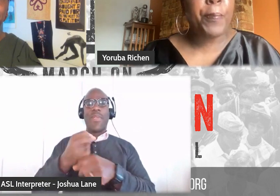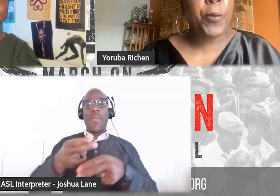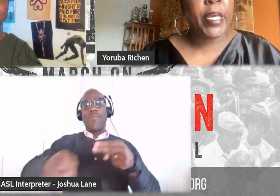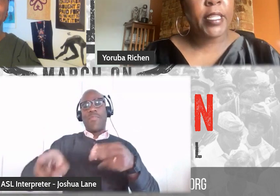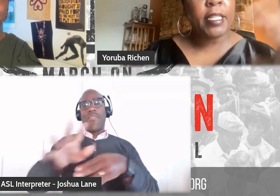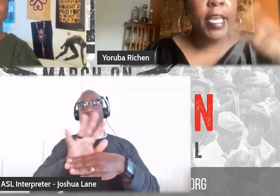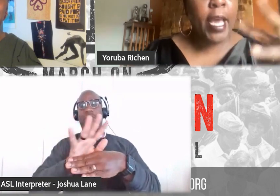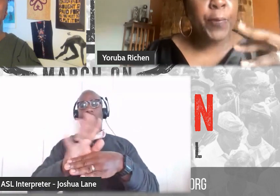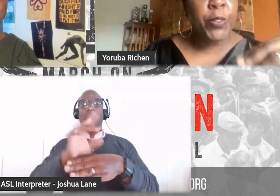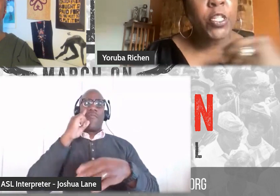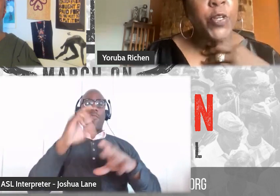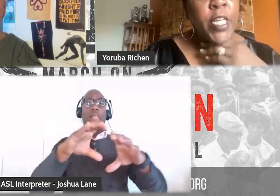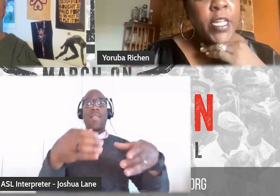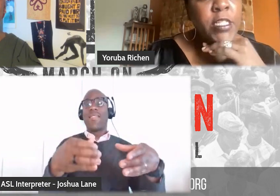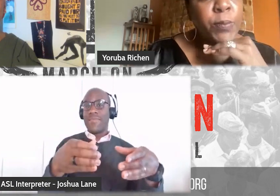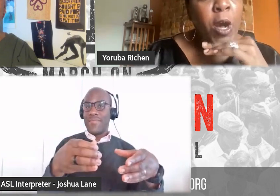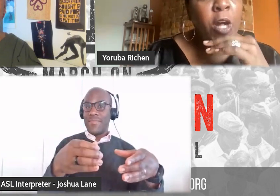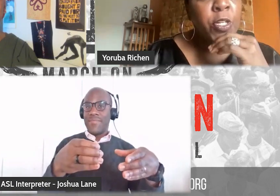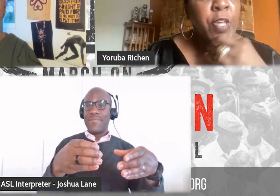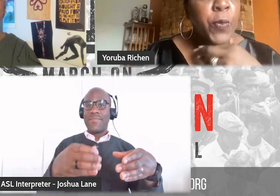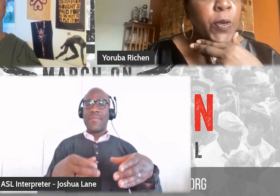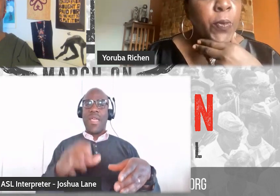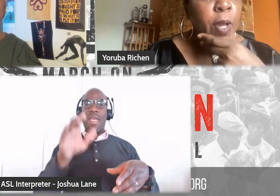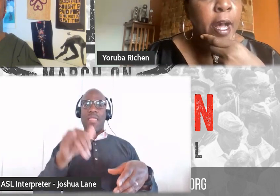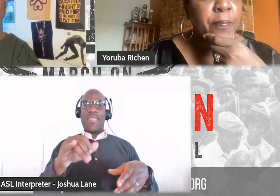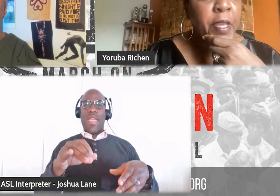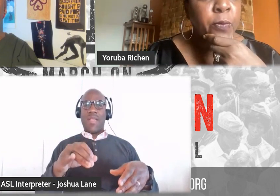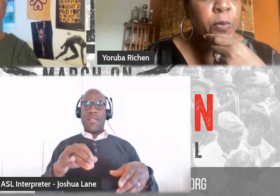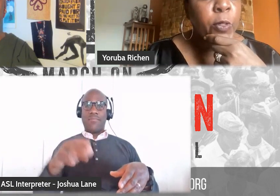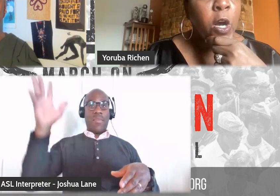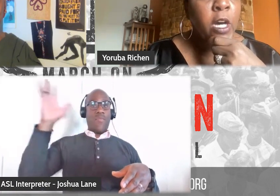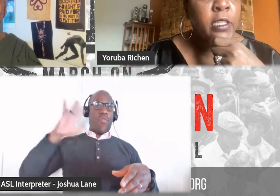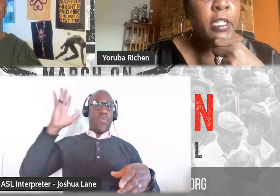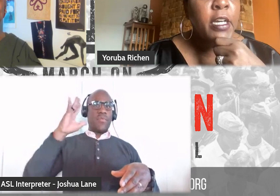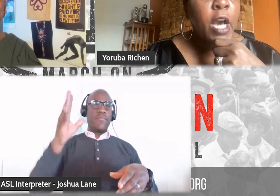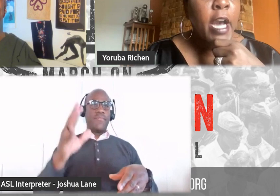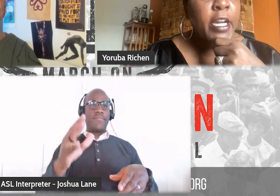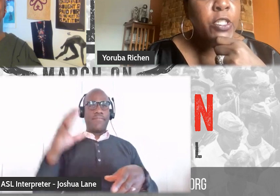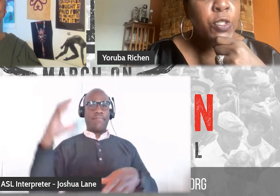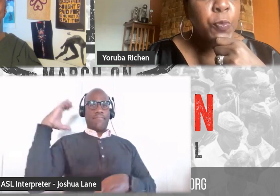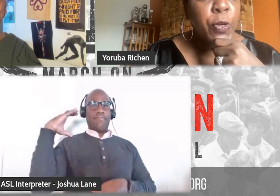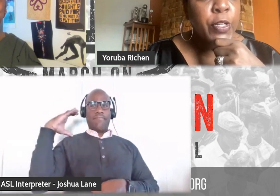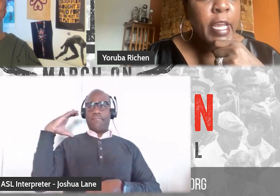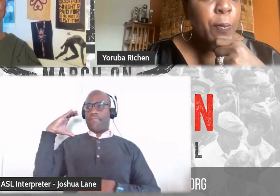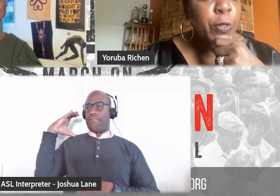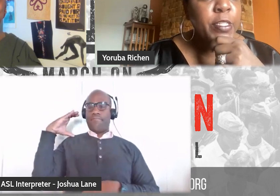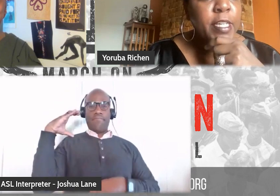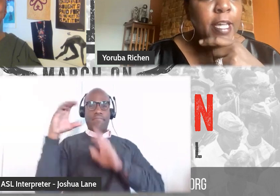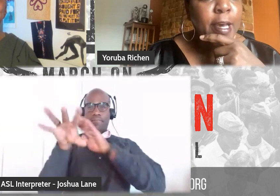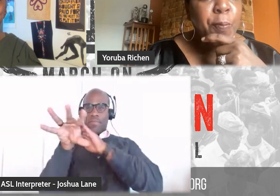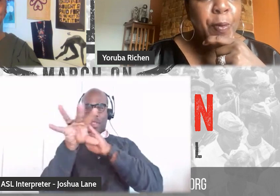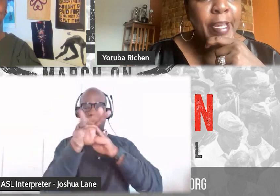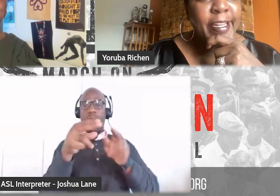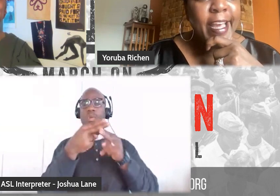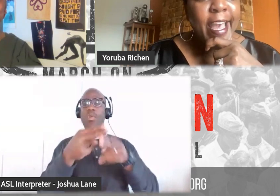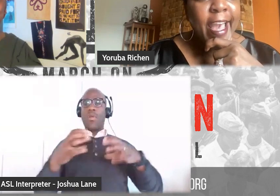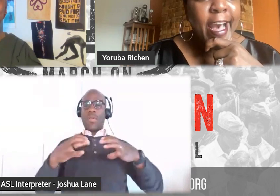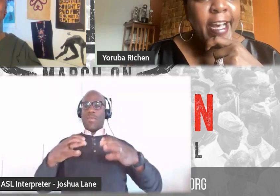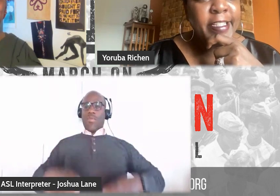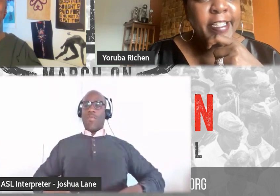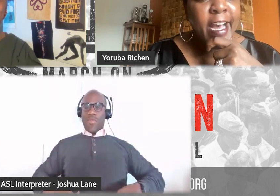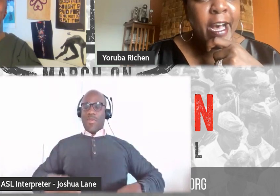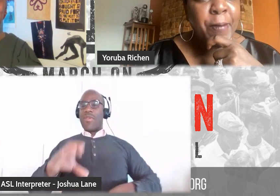you know, it at that point that the cameras started getting smaller. They were, um, they were, um, um, they cameras at that point.